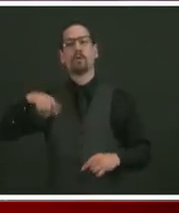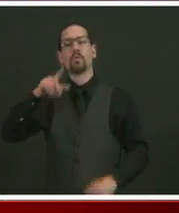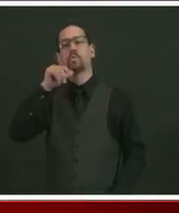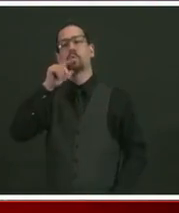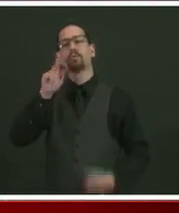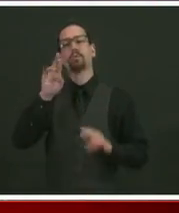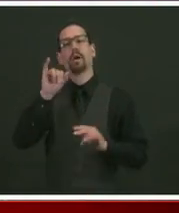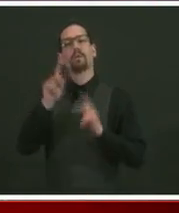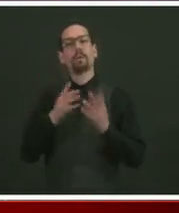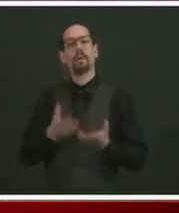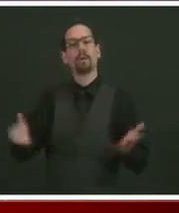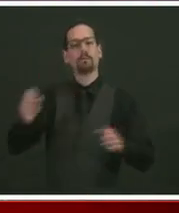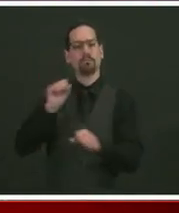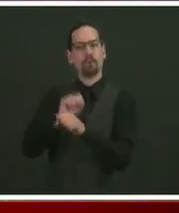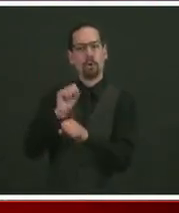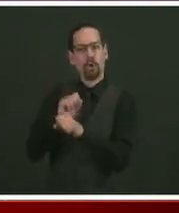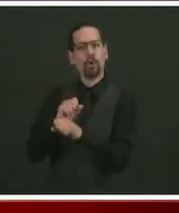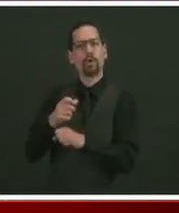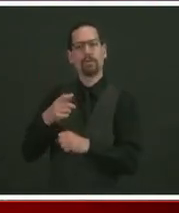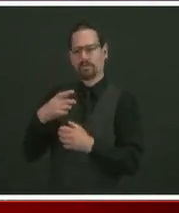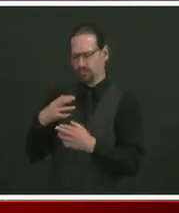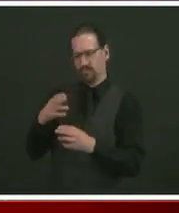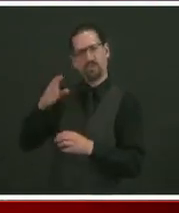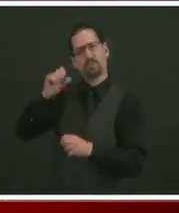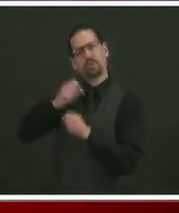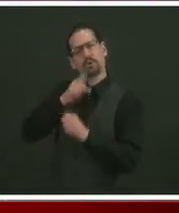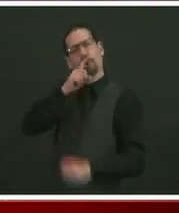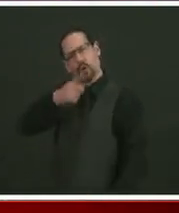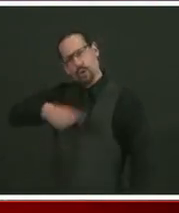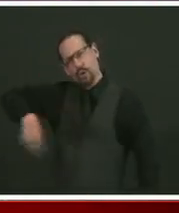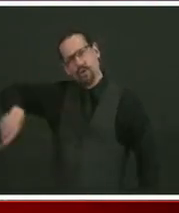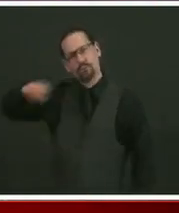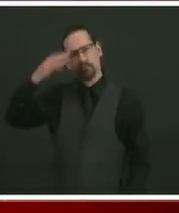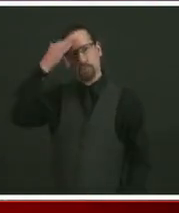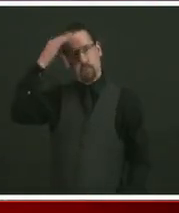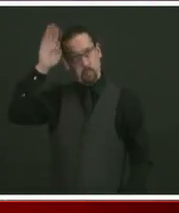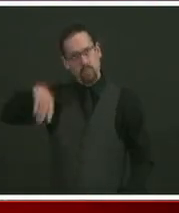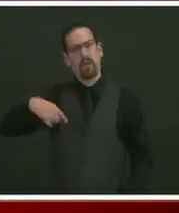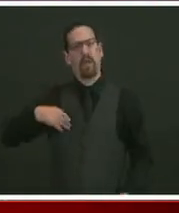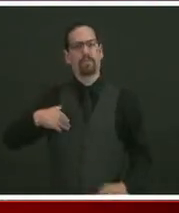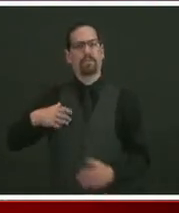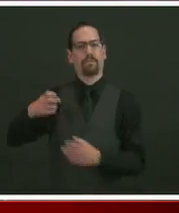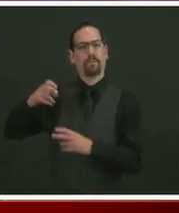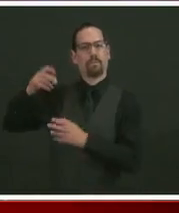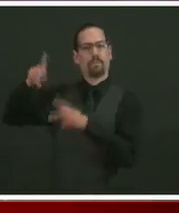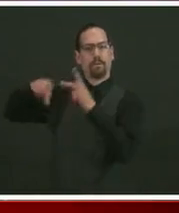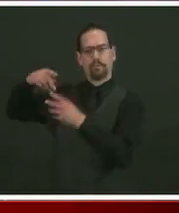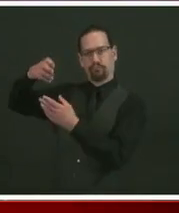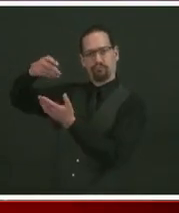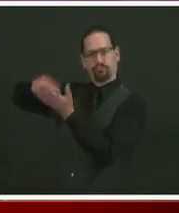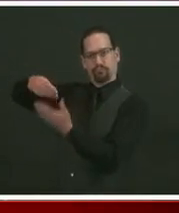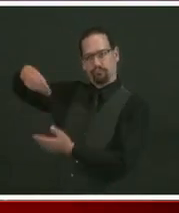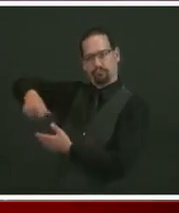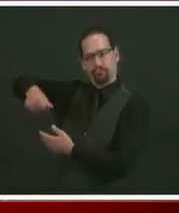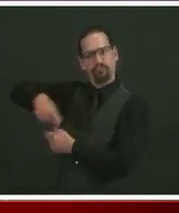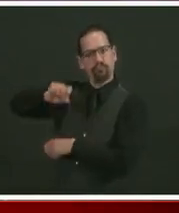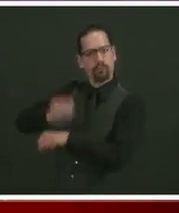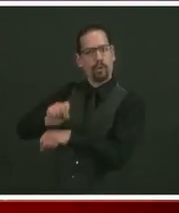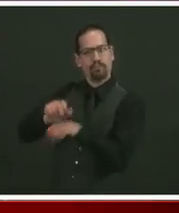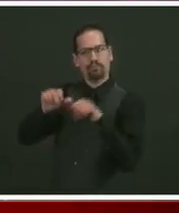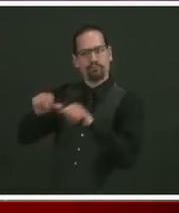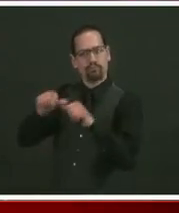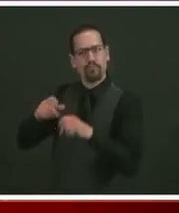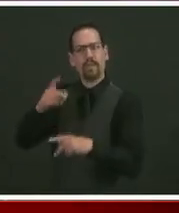support and the wages and the retraining that they need in order to be safe and successful and have fulfilling careers.